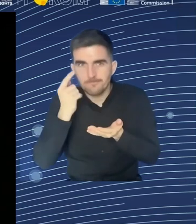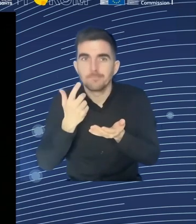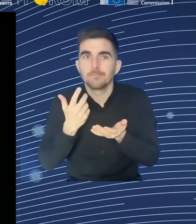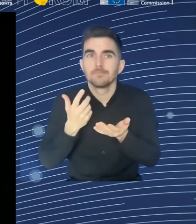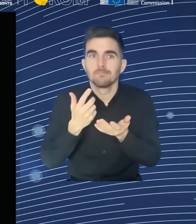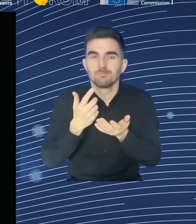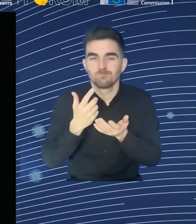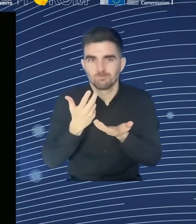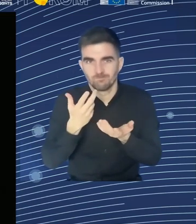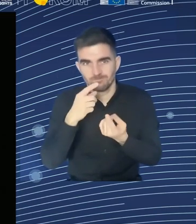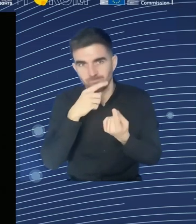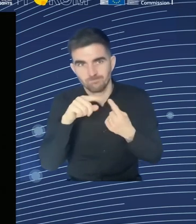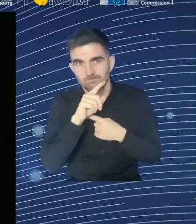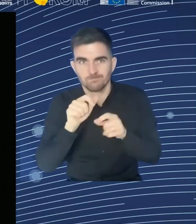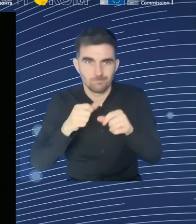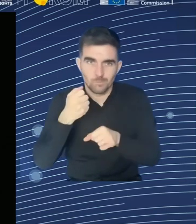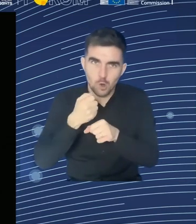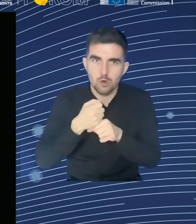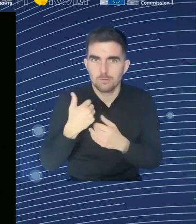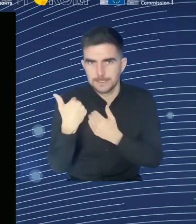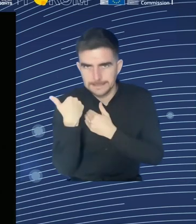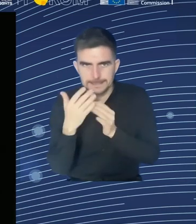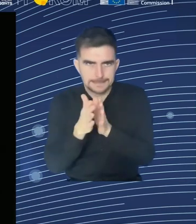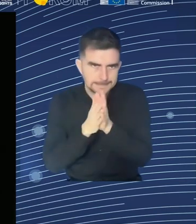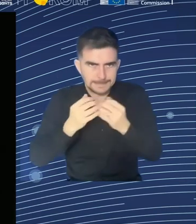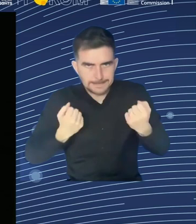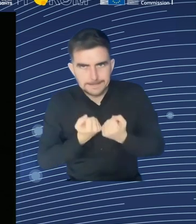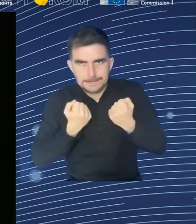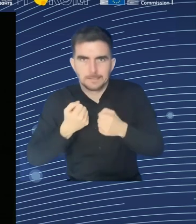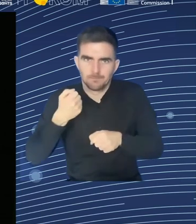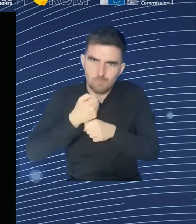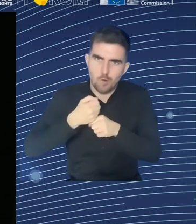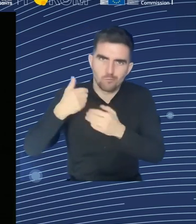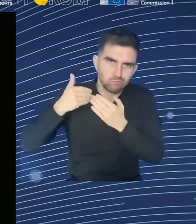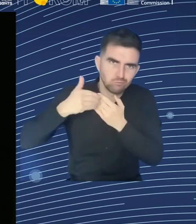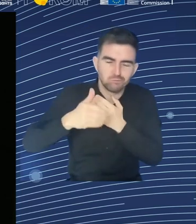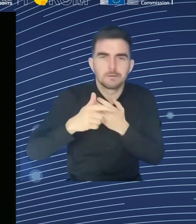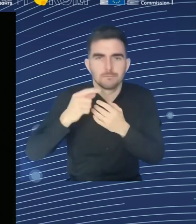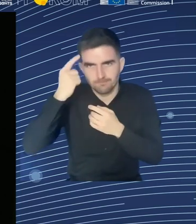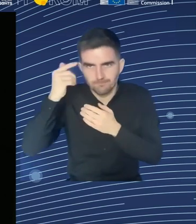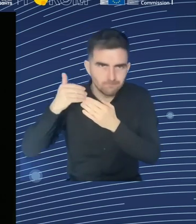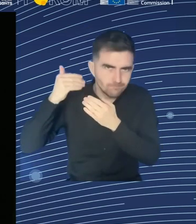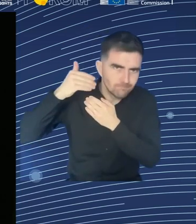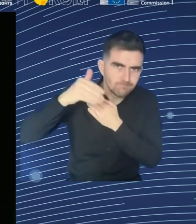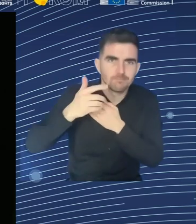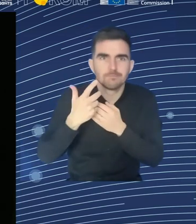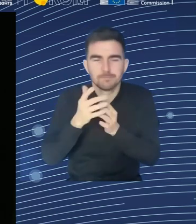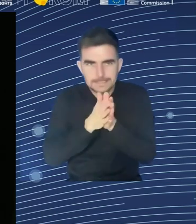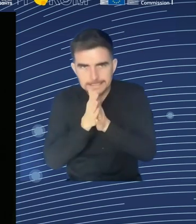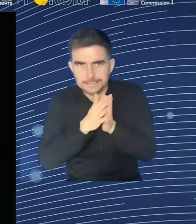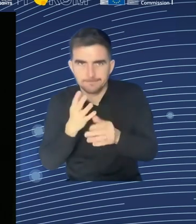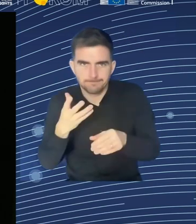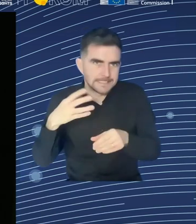they develop. And that's, of course, there is good potential for that, but we need to work on it collectively and with